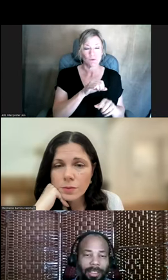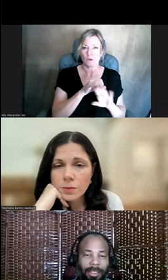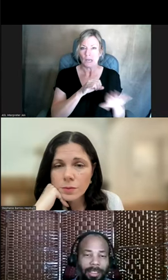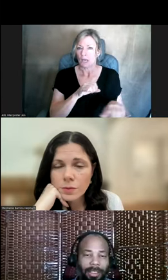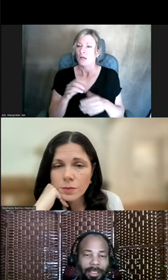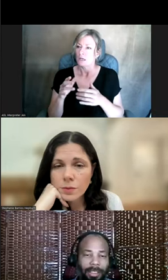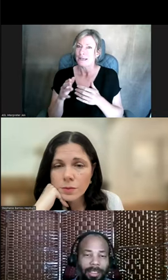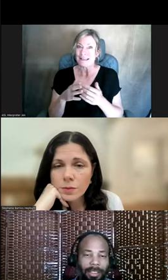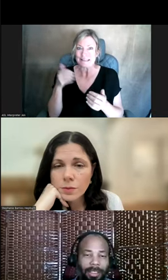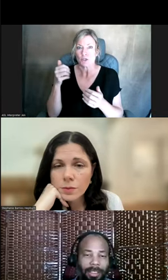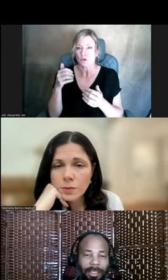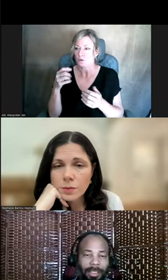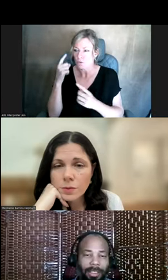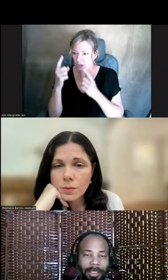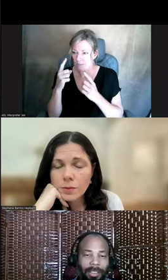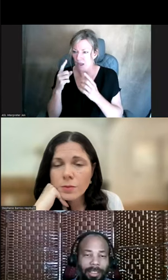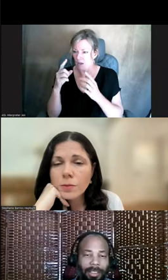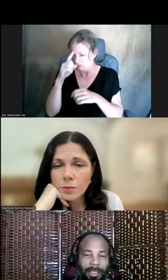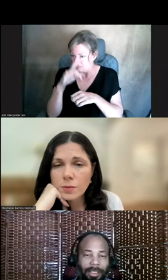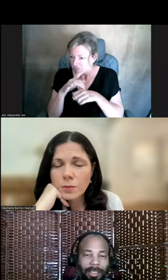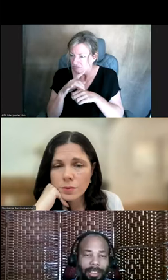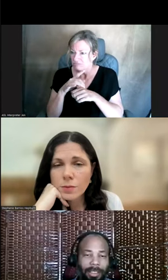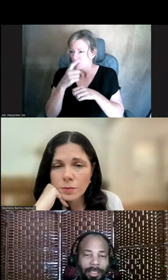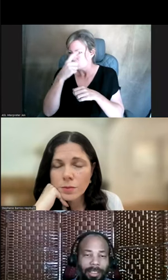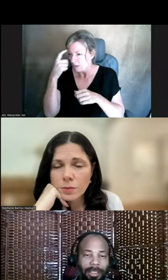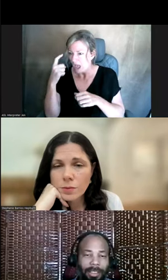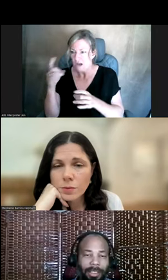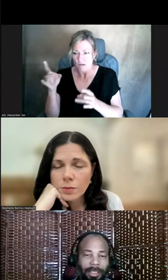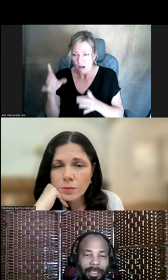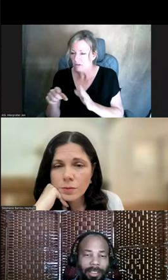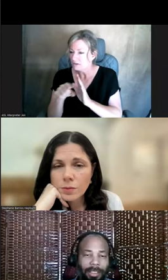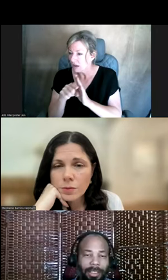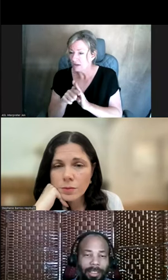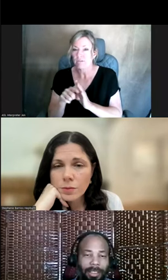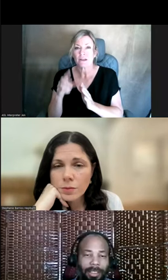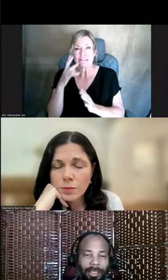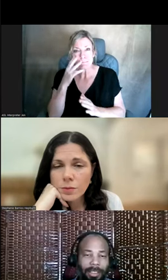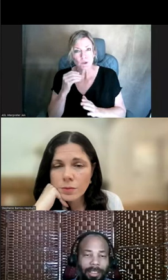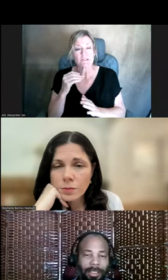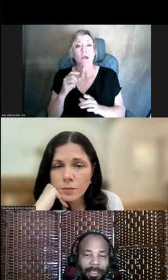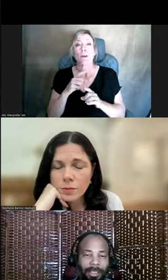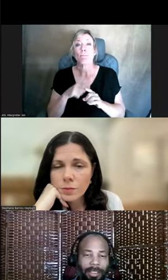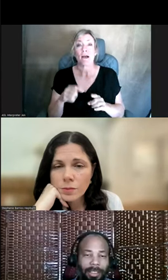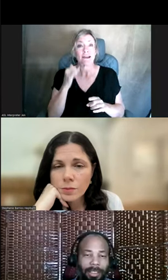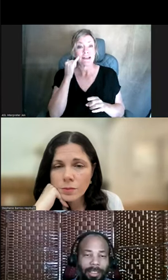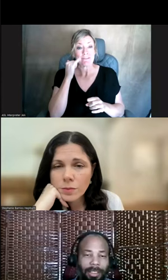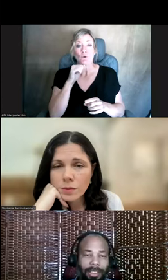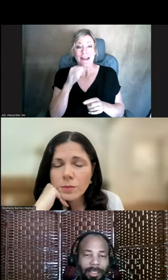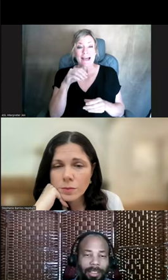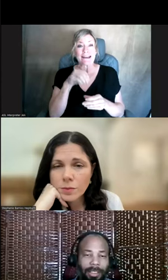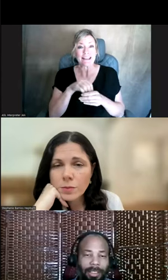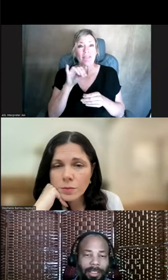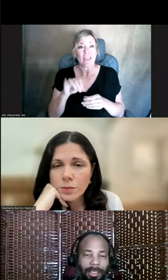think about the times that have been traumatic or sudden loss. But I think that when somebody is not in that traumatic space